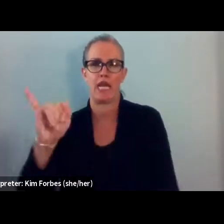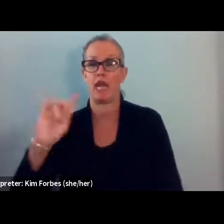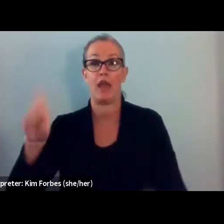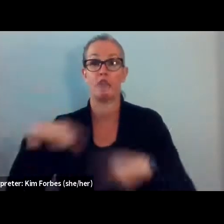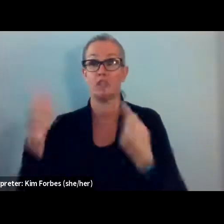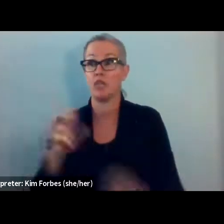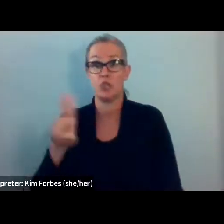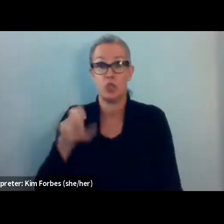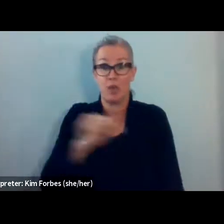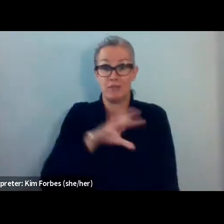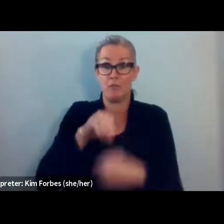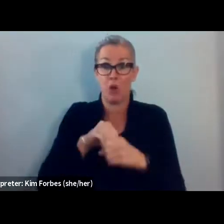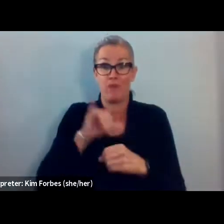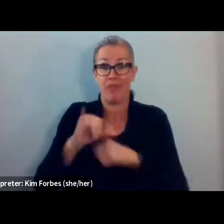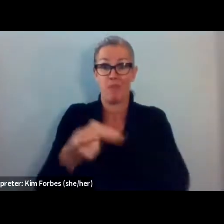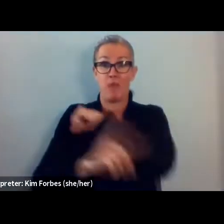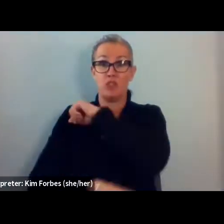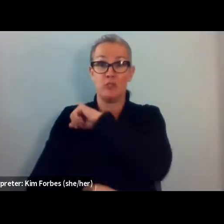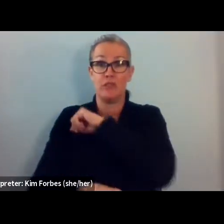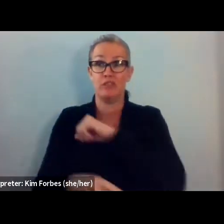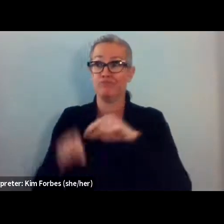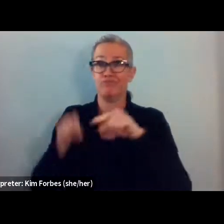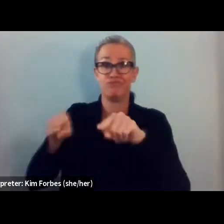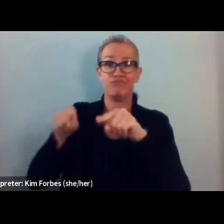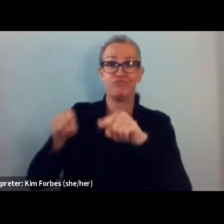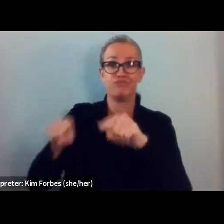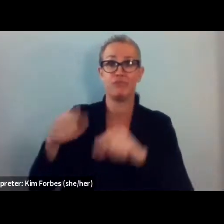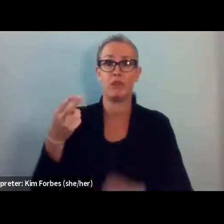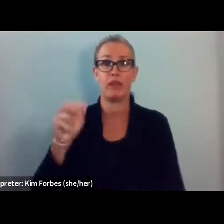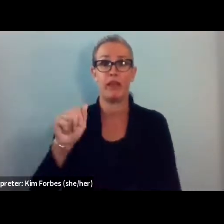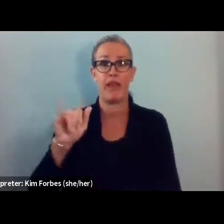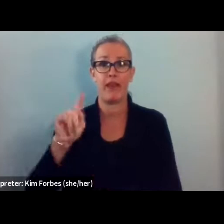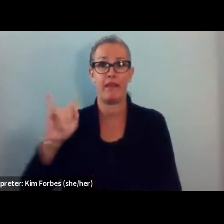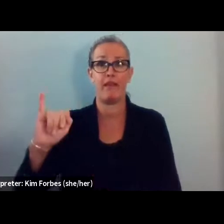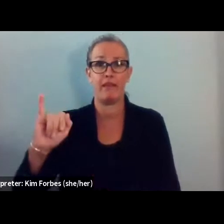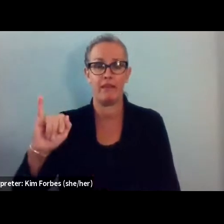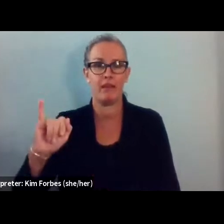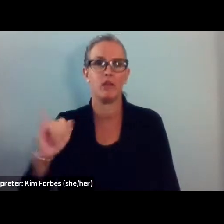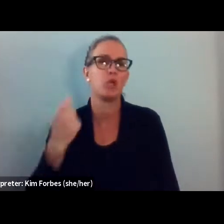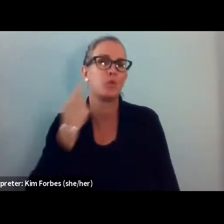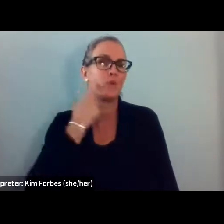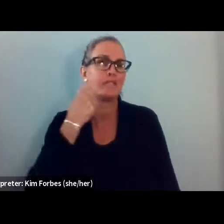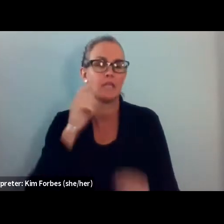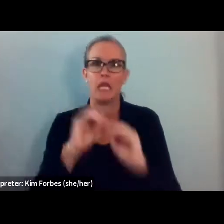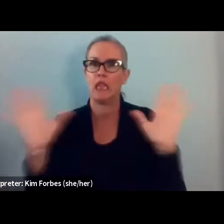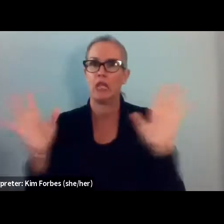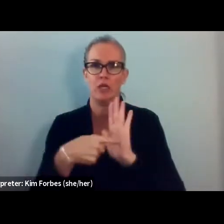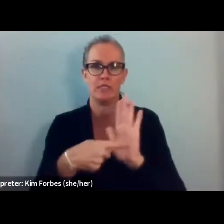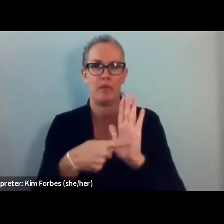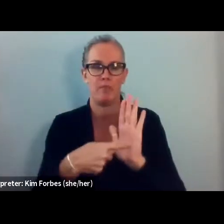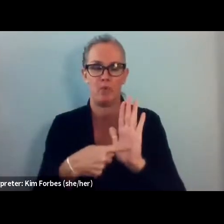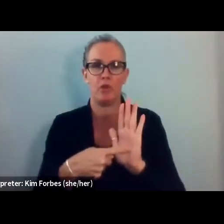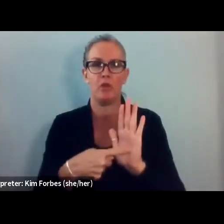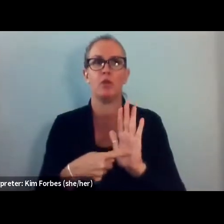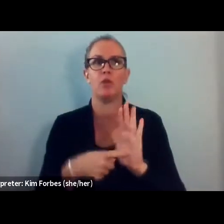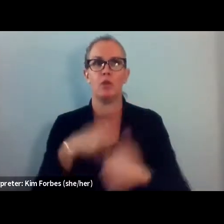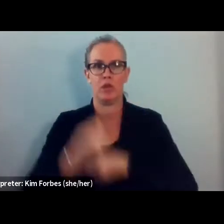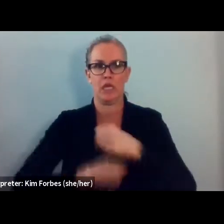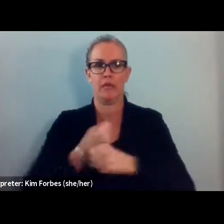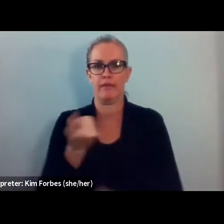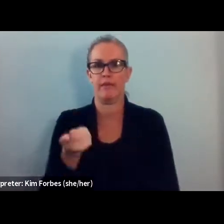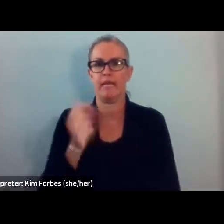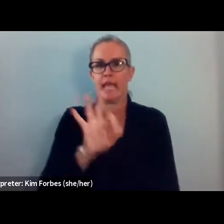being a part of that. You know, I think the most recent example of that was in 1990,